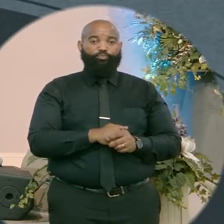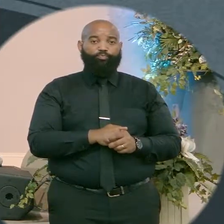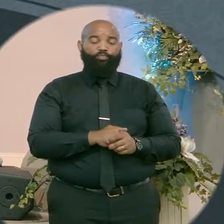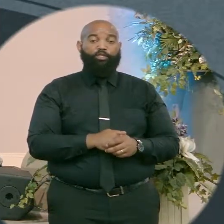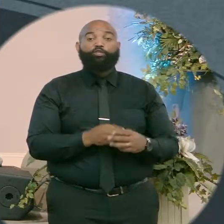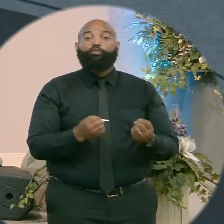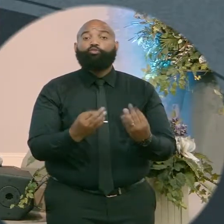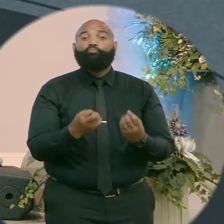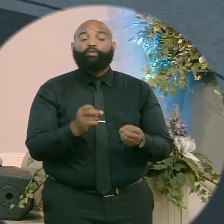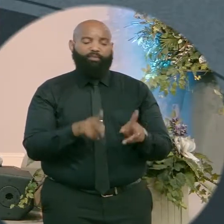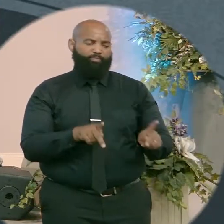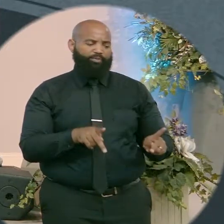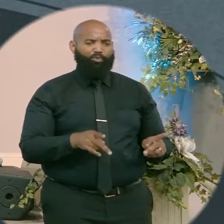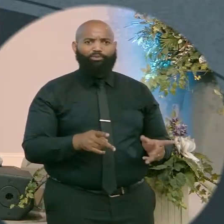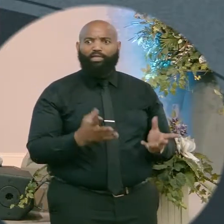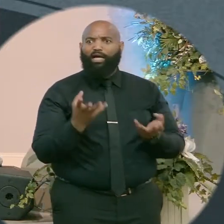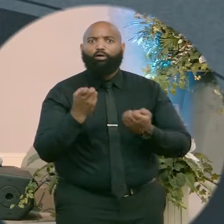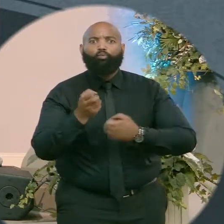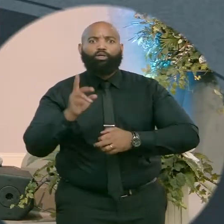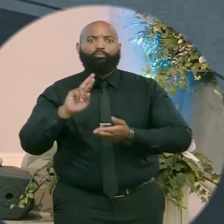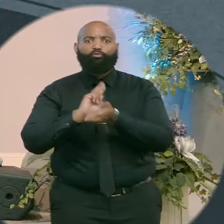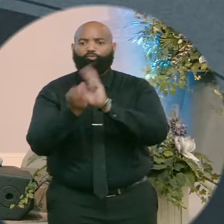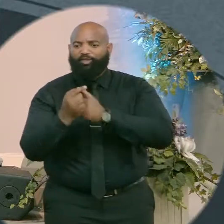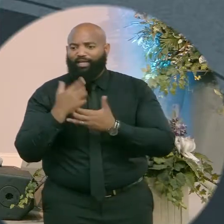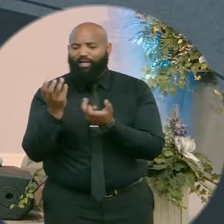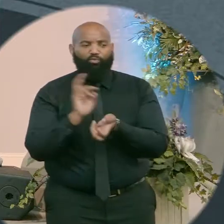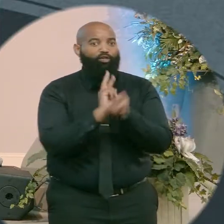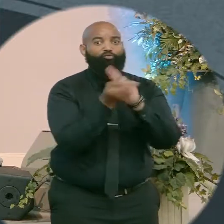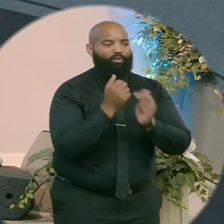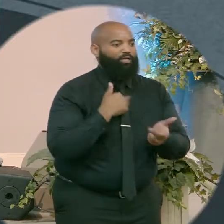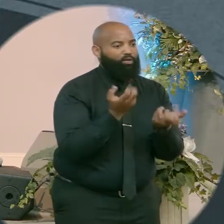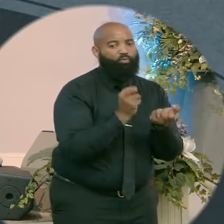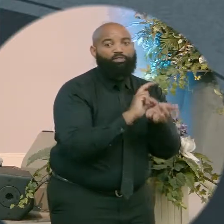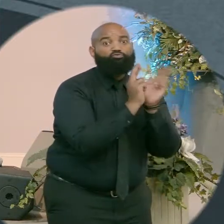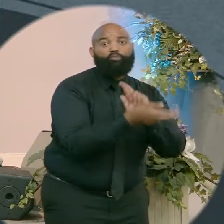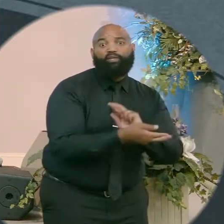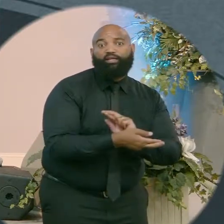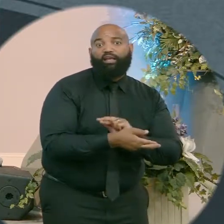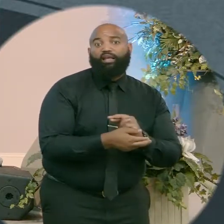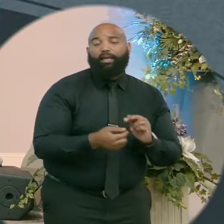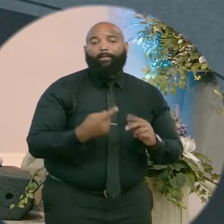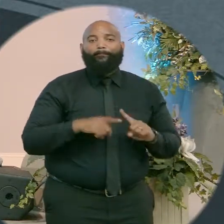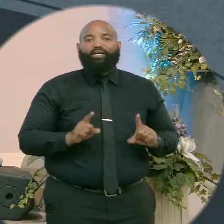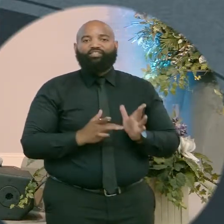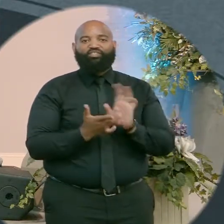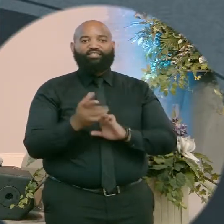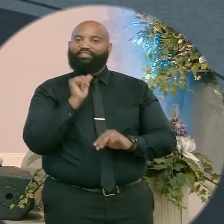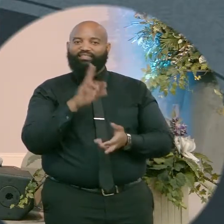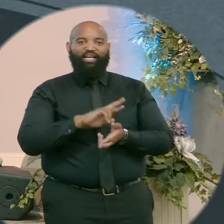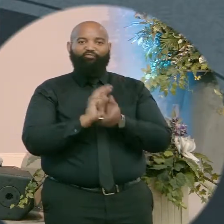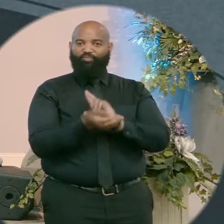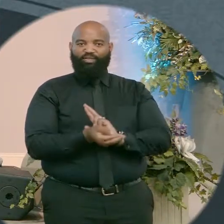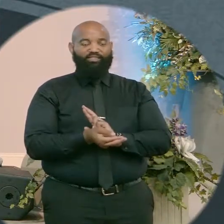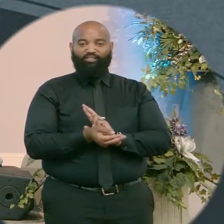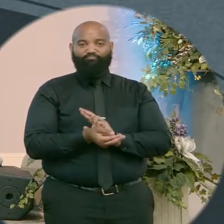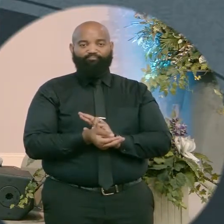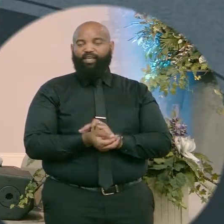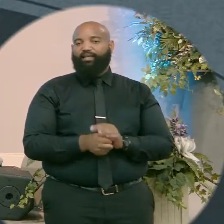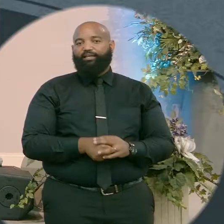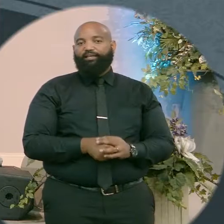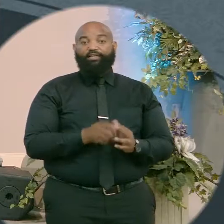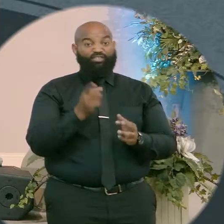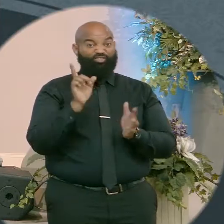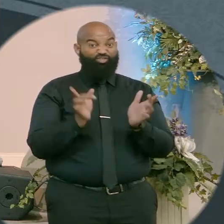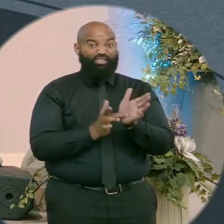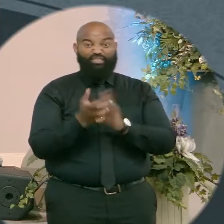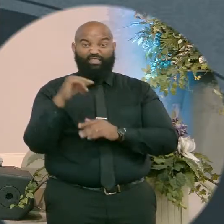seek a baptism of repentance. But like I said, he's not repenting. He's not confessing. He's aligning himself with the ones he